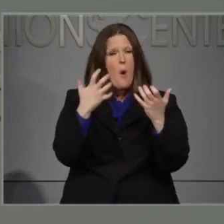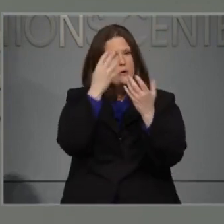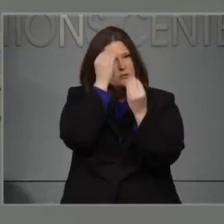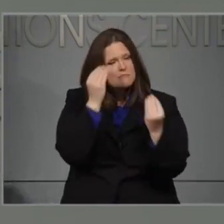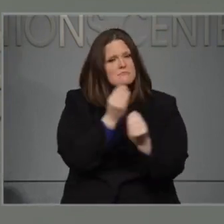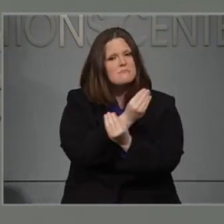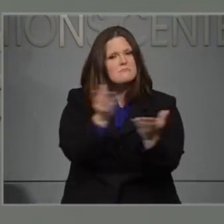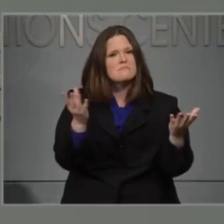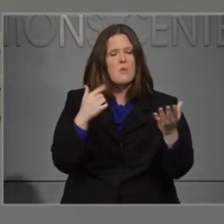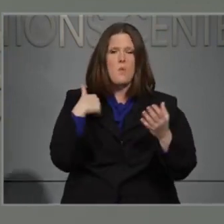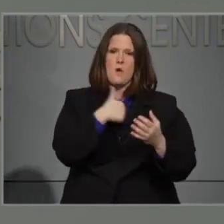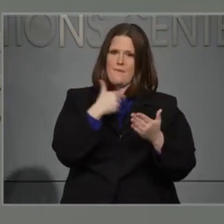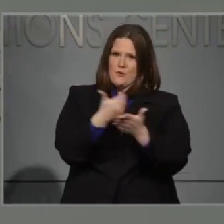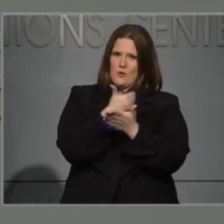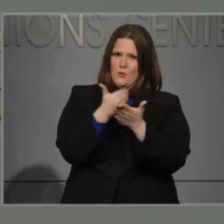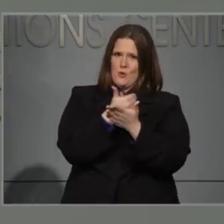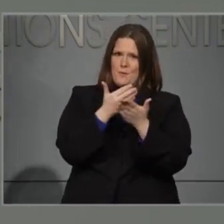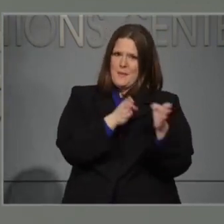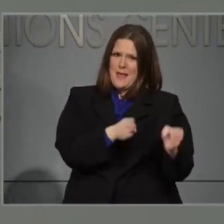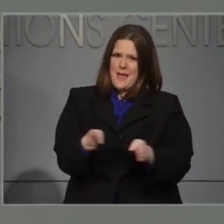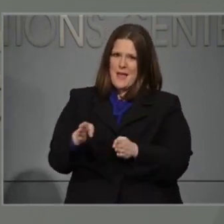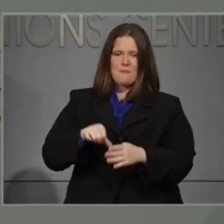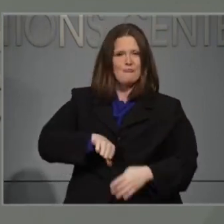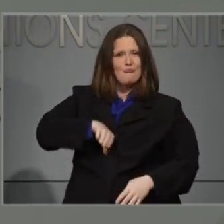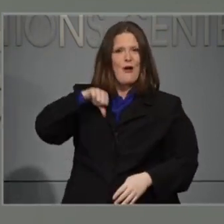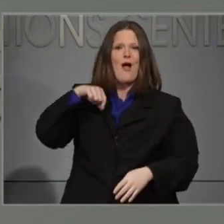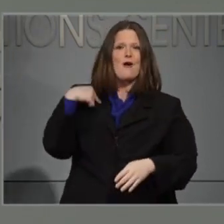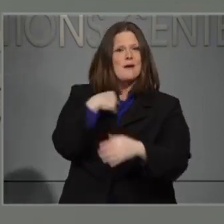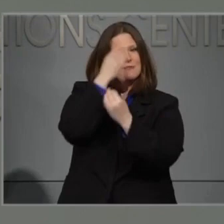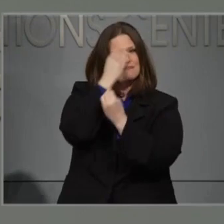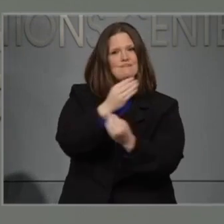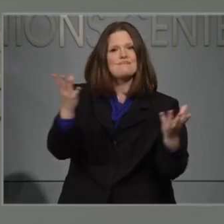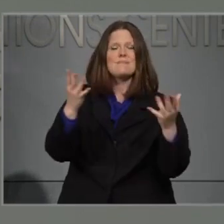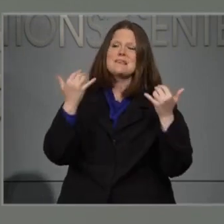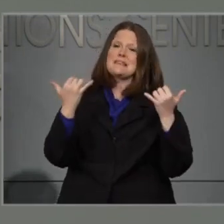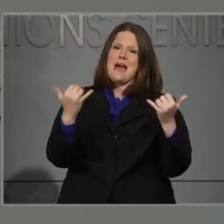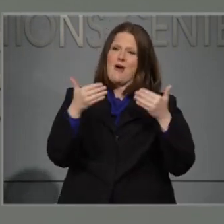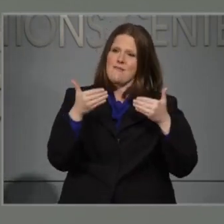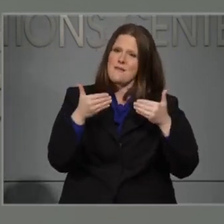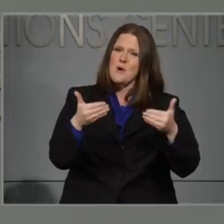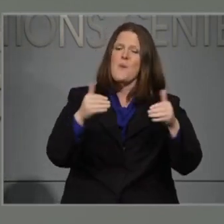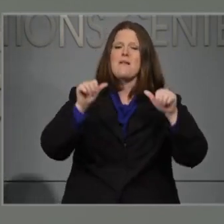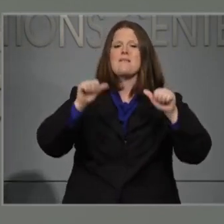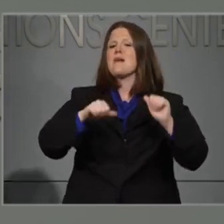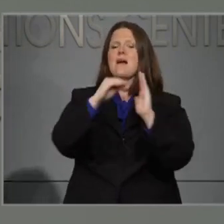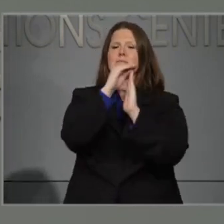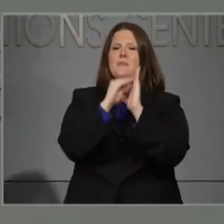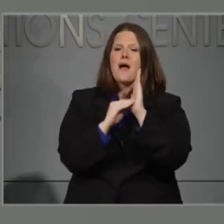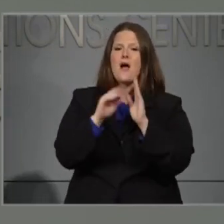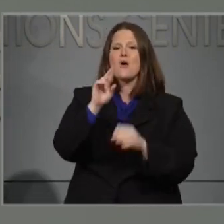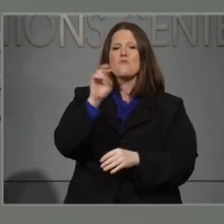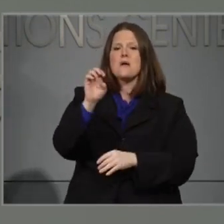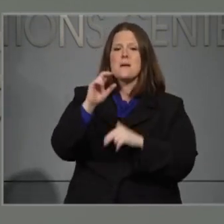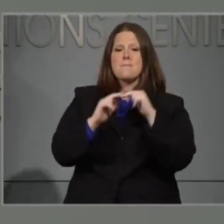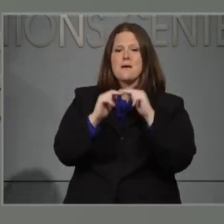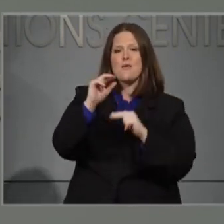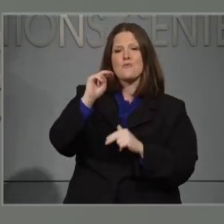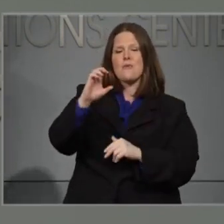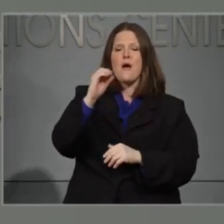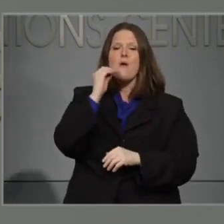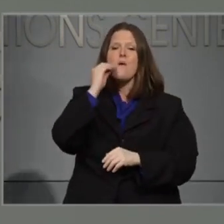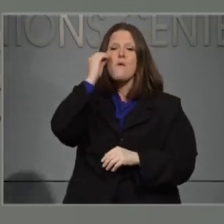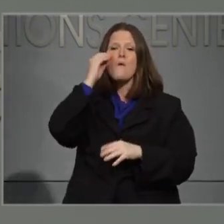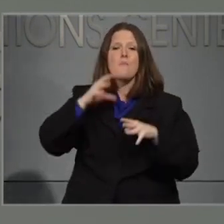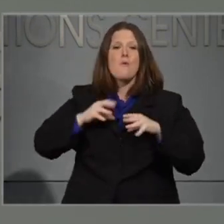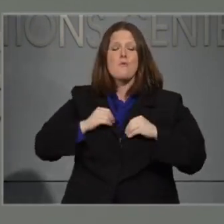NCORP has made to date. Today, we proudly open the application period for the Rebuild NC Homeowner Recovery Program, a